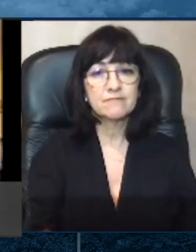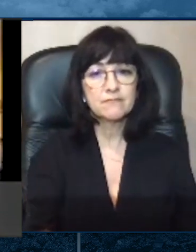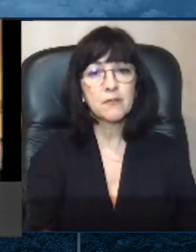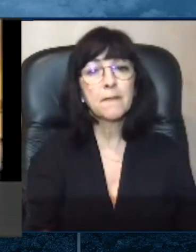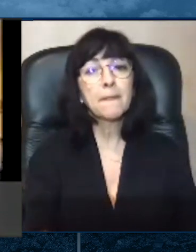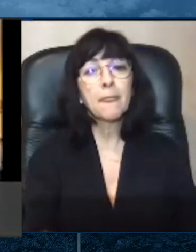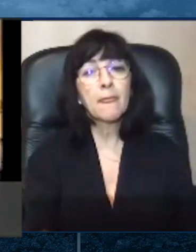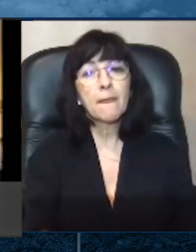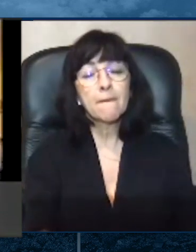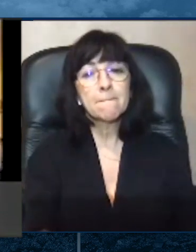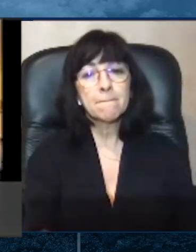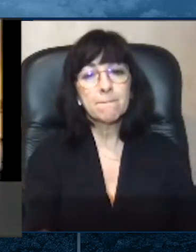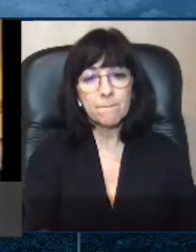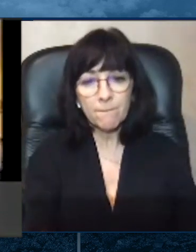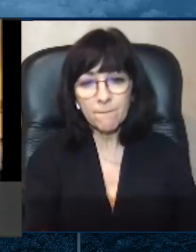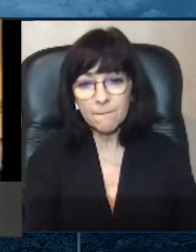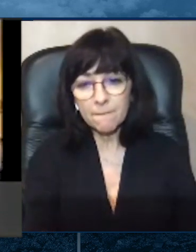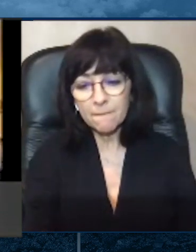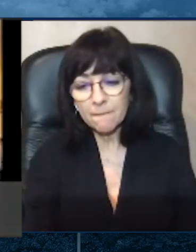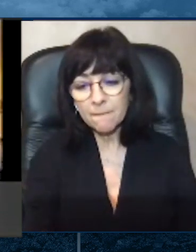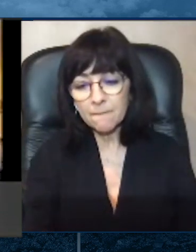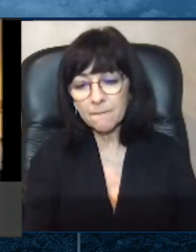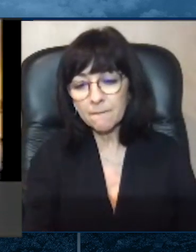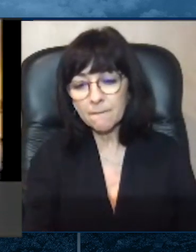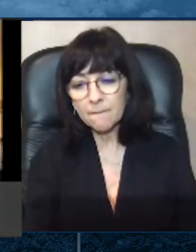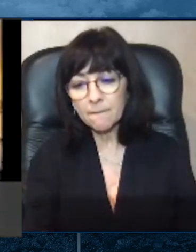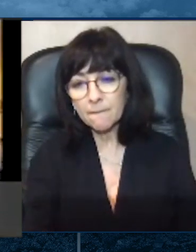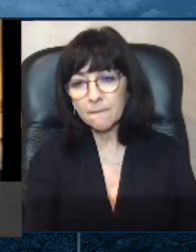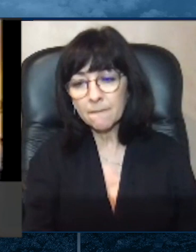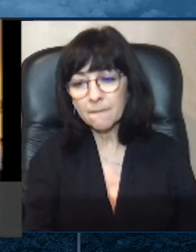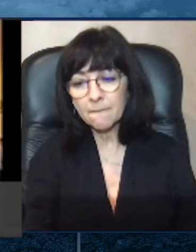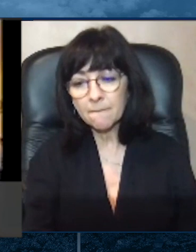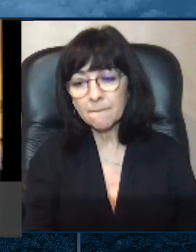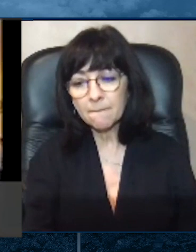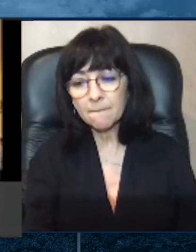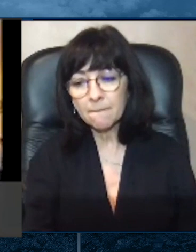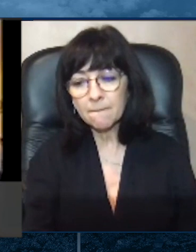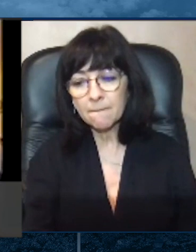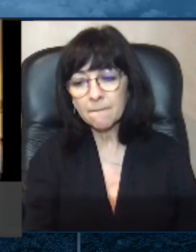Call 211 if